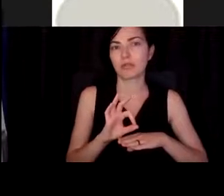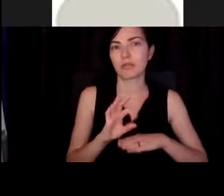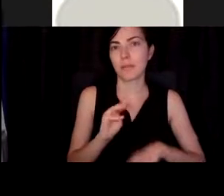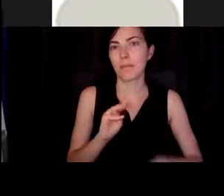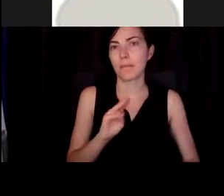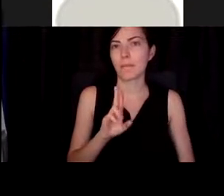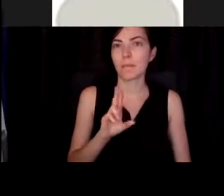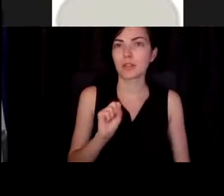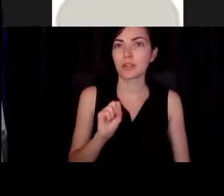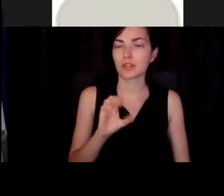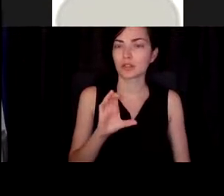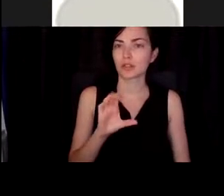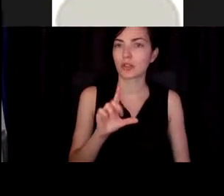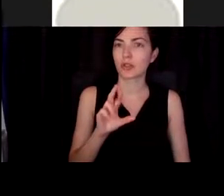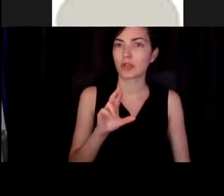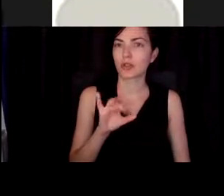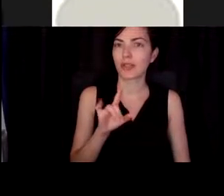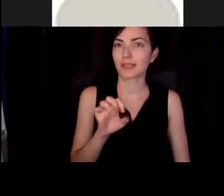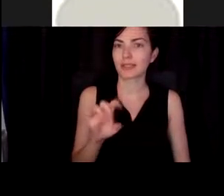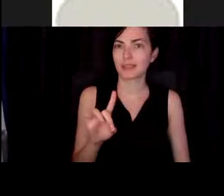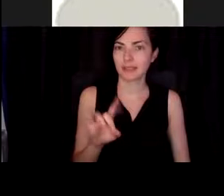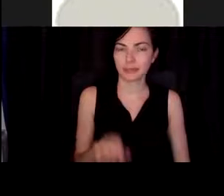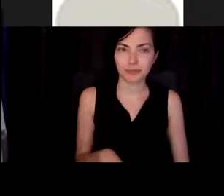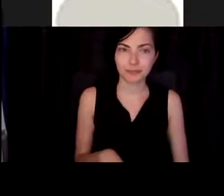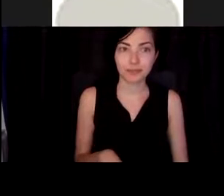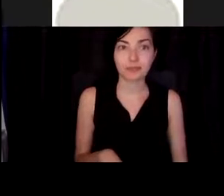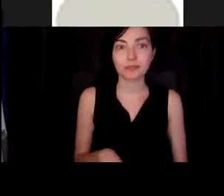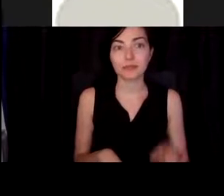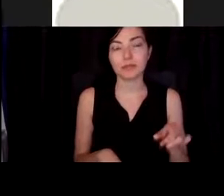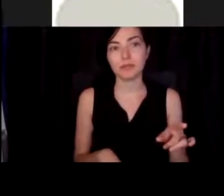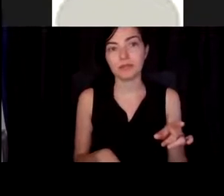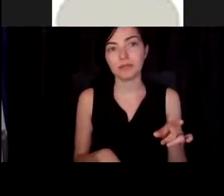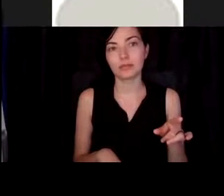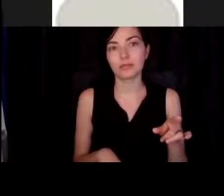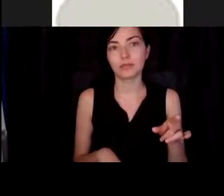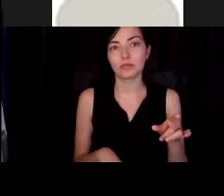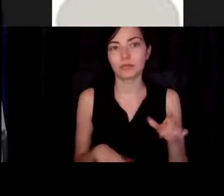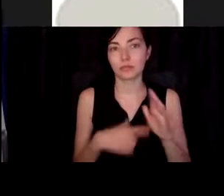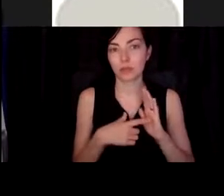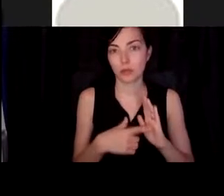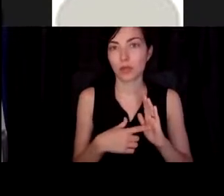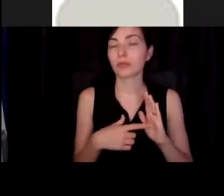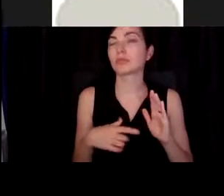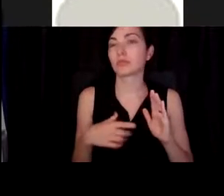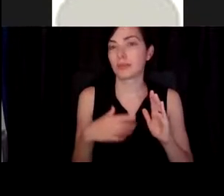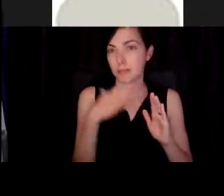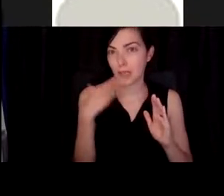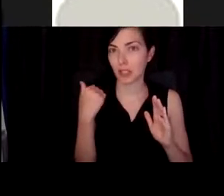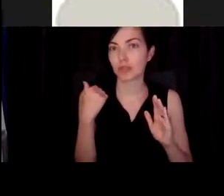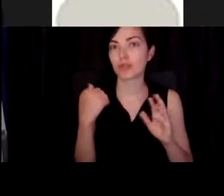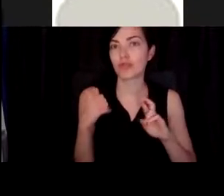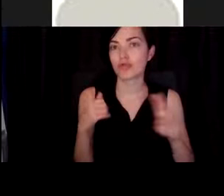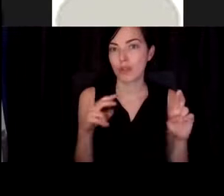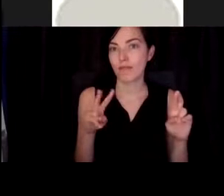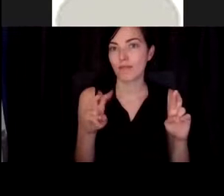So, yeah, we could show with these that because of this, we get better right ventricle function than we do with